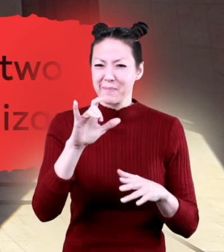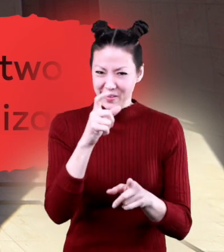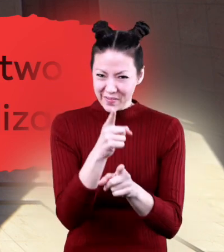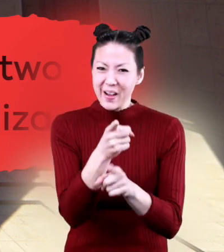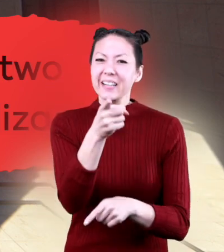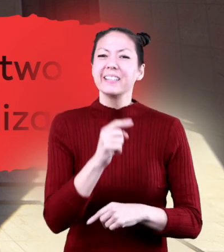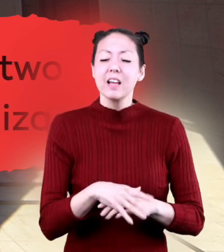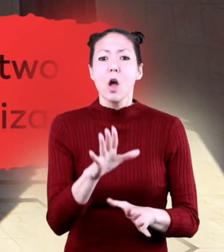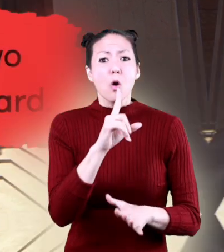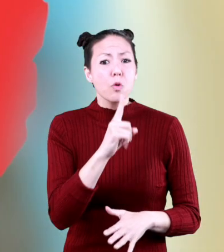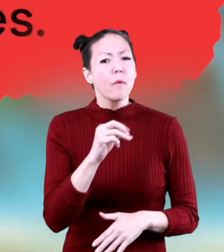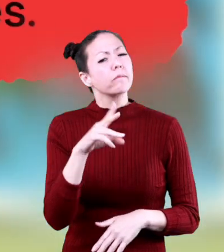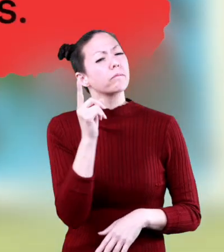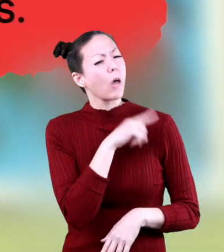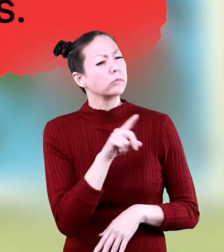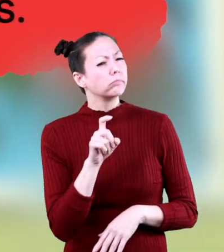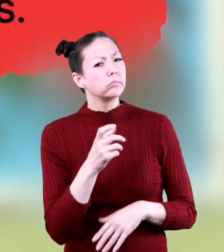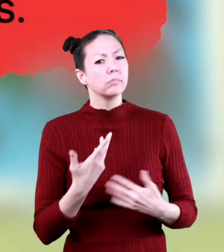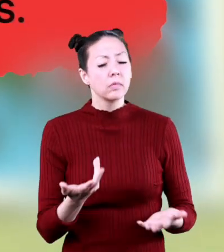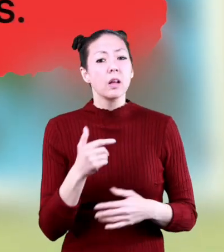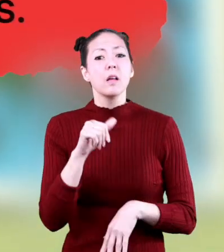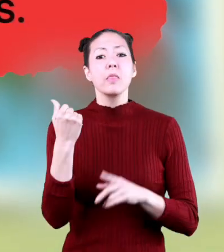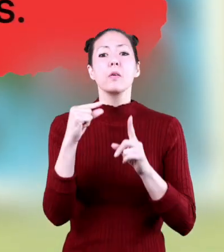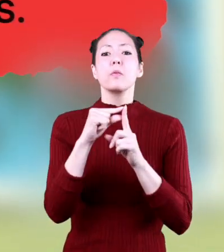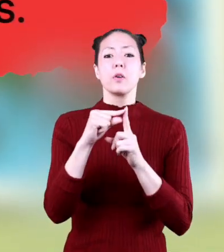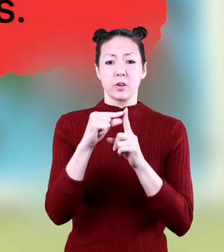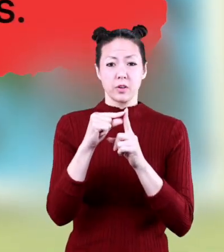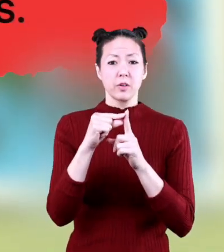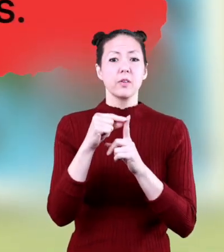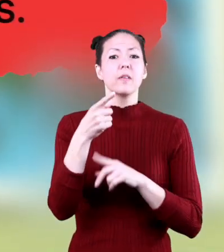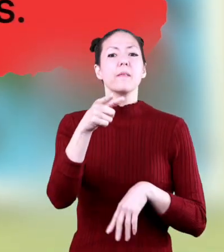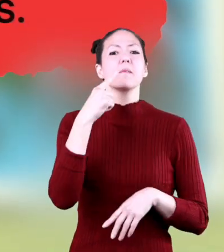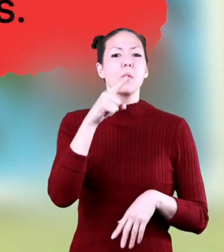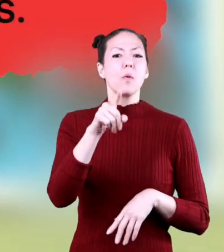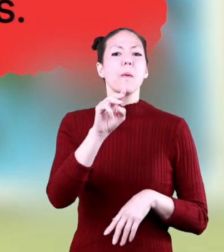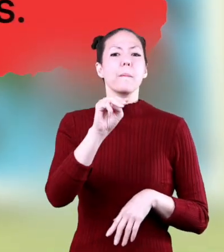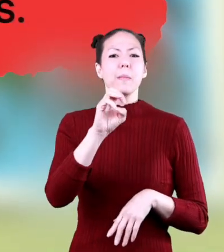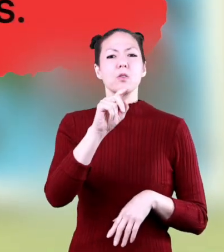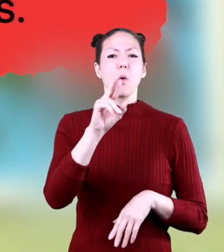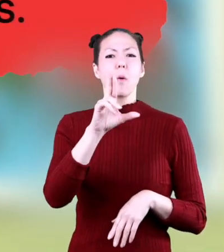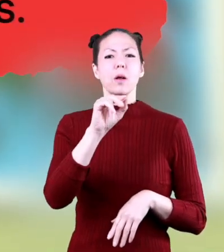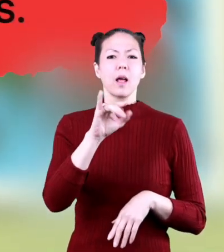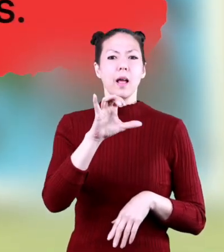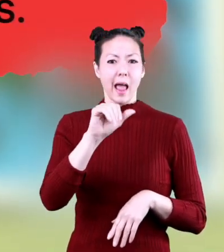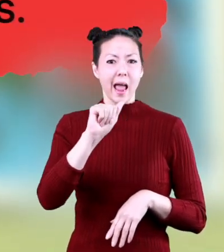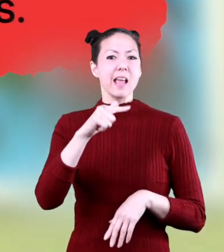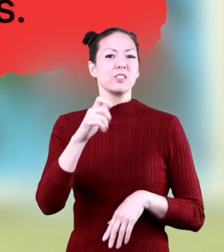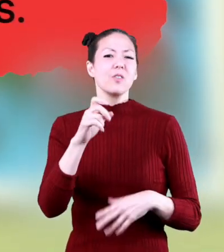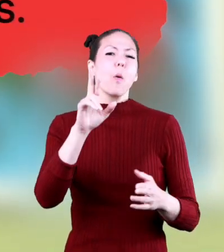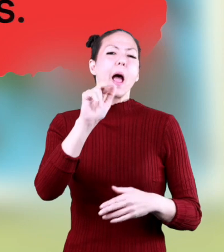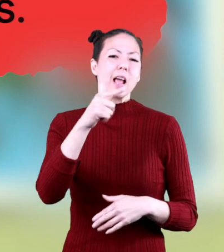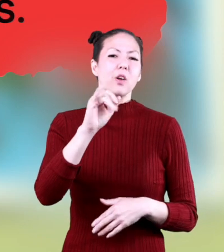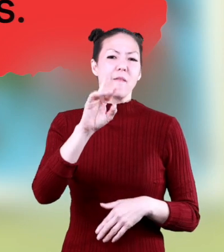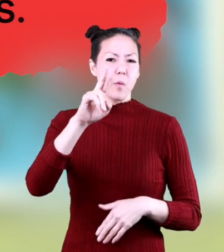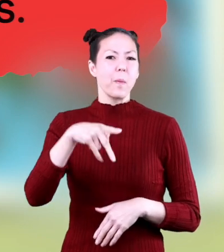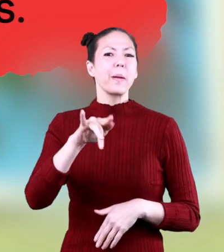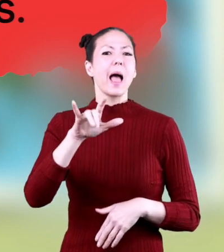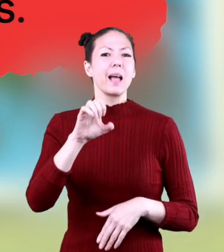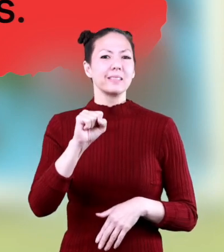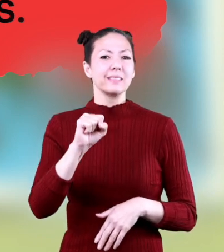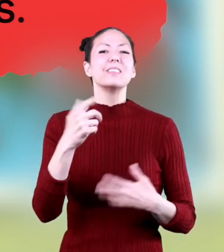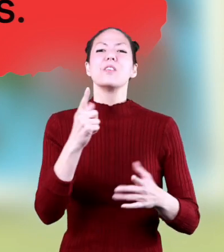terrible true or false another name for the mesozoic era is the age of the